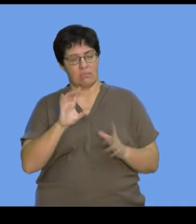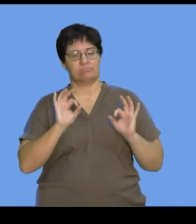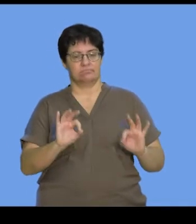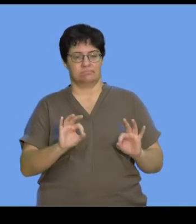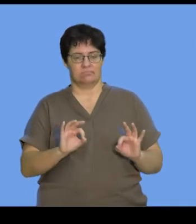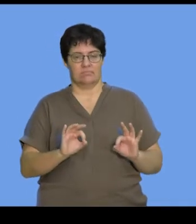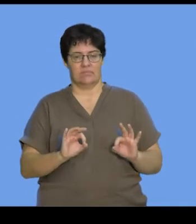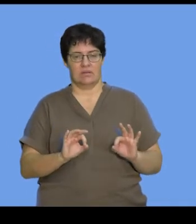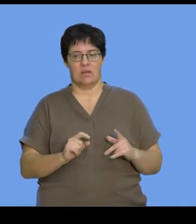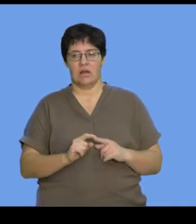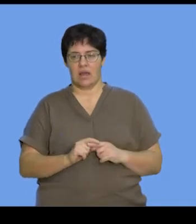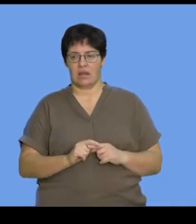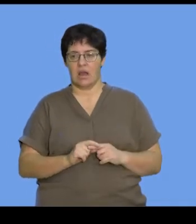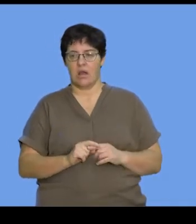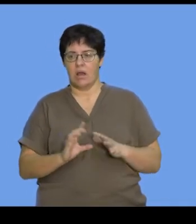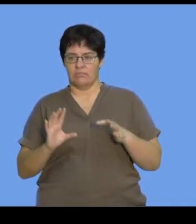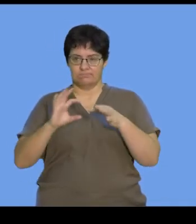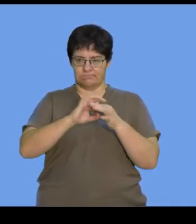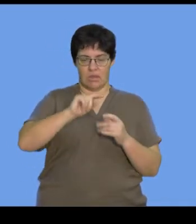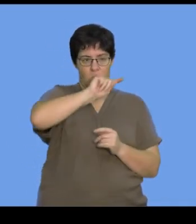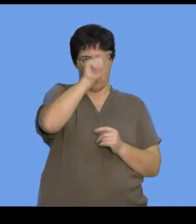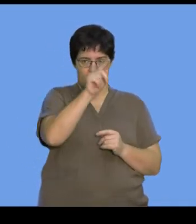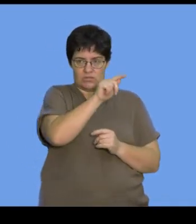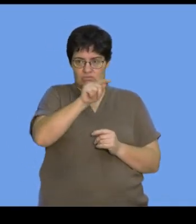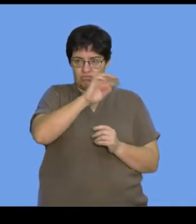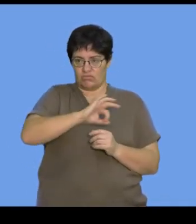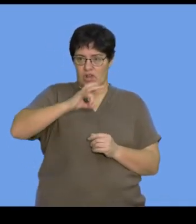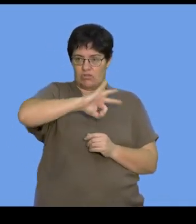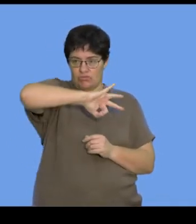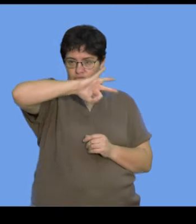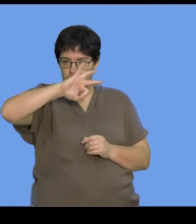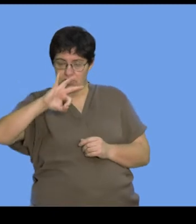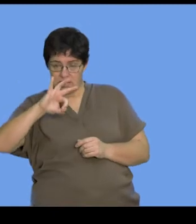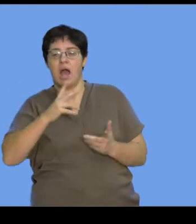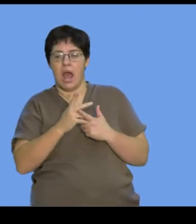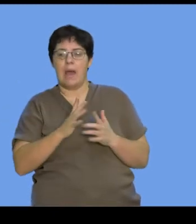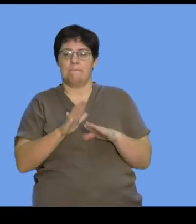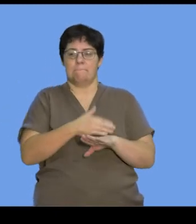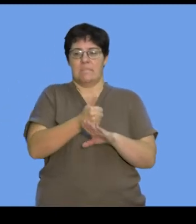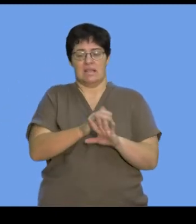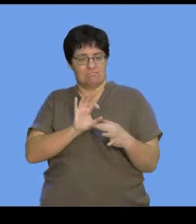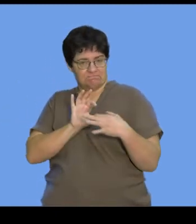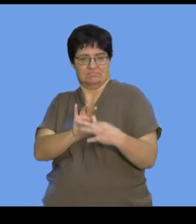three bonds that hold them together in this complementary unique base pairing.